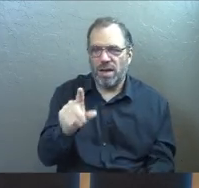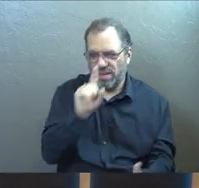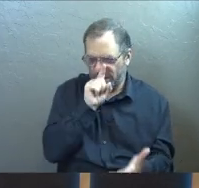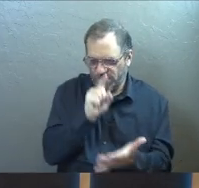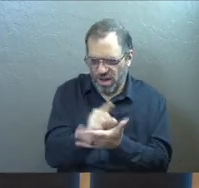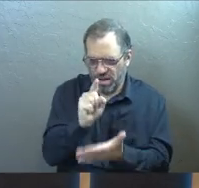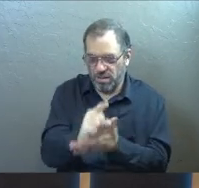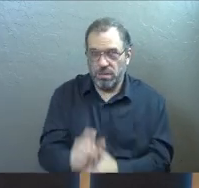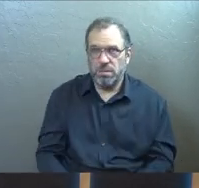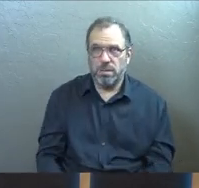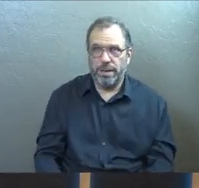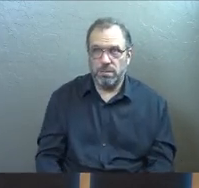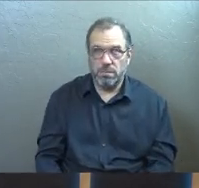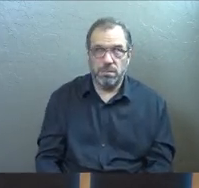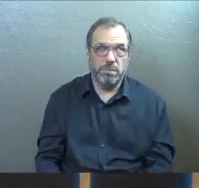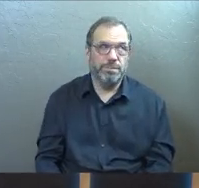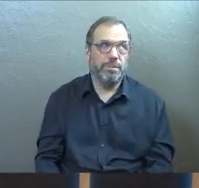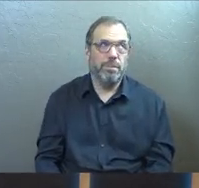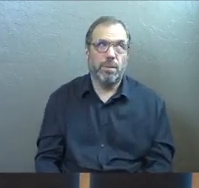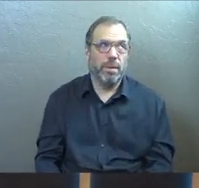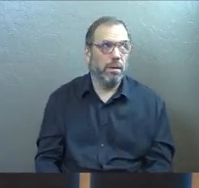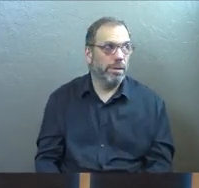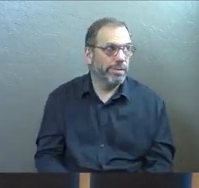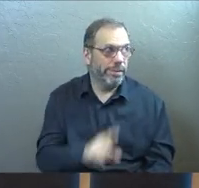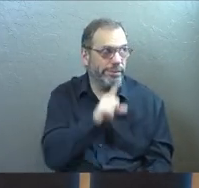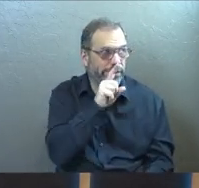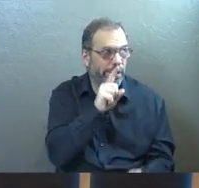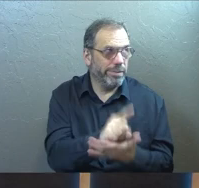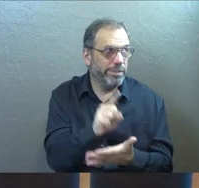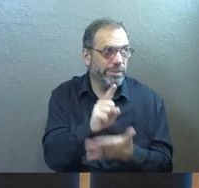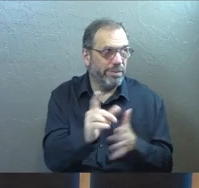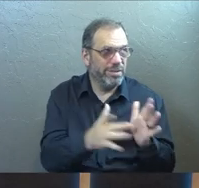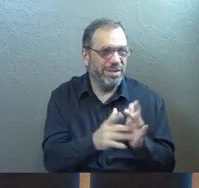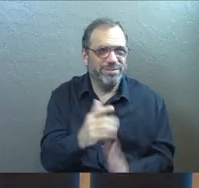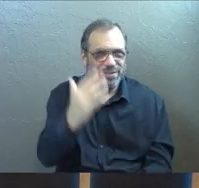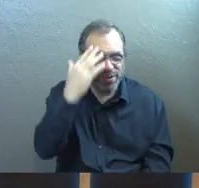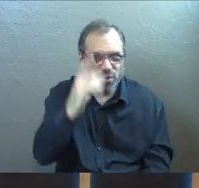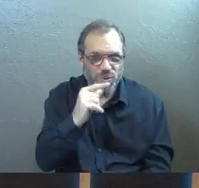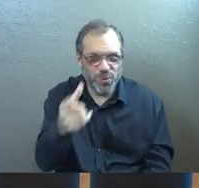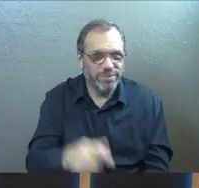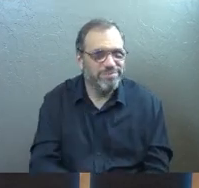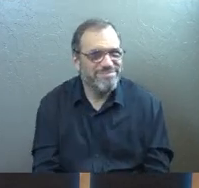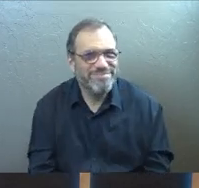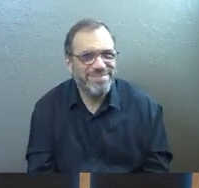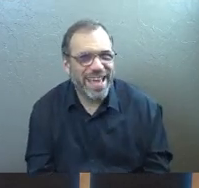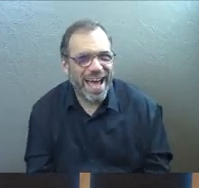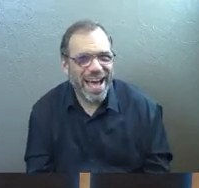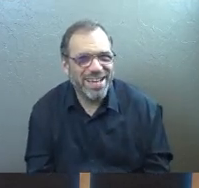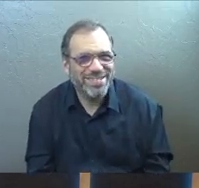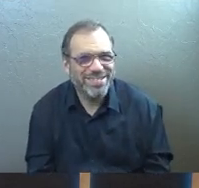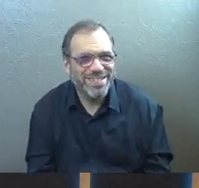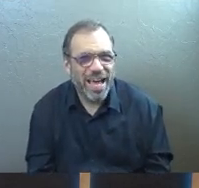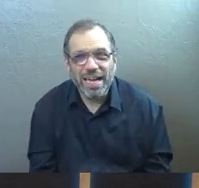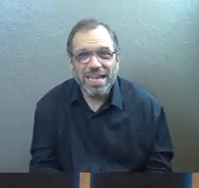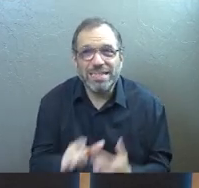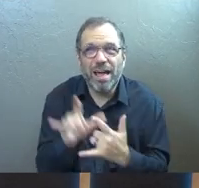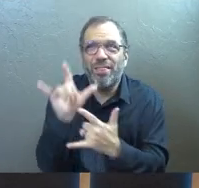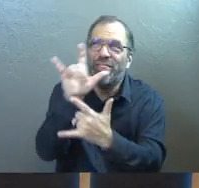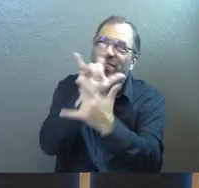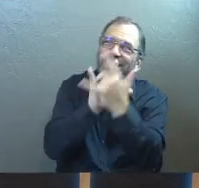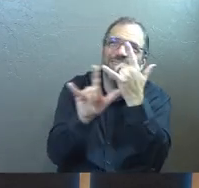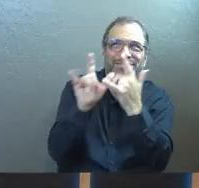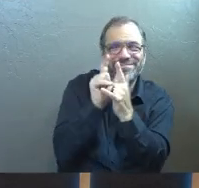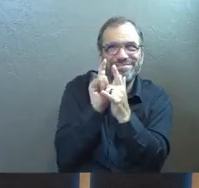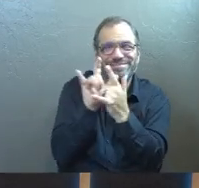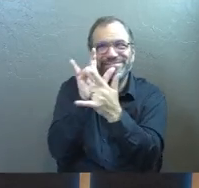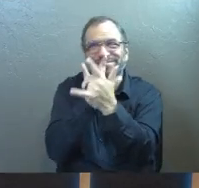Internally, some of you are rolling your eyes at me. You know who you are. Because it sounds like romantic language. I